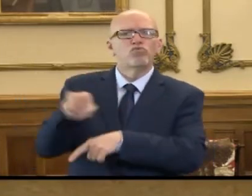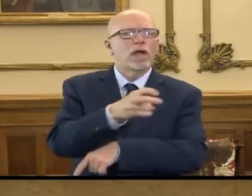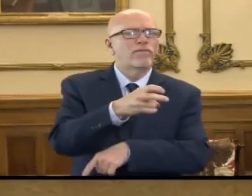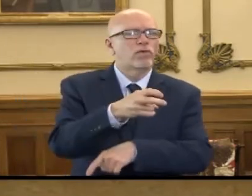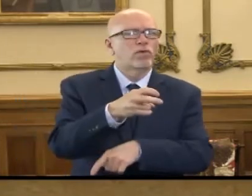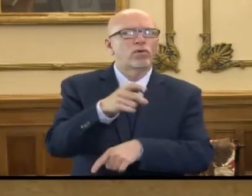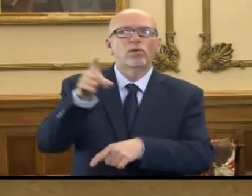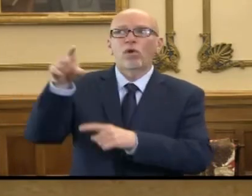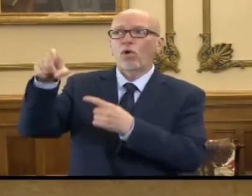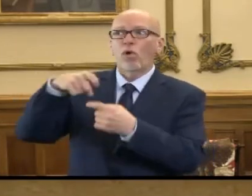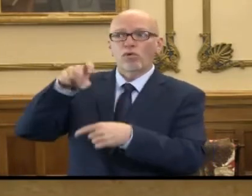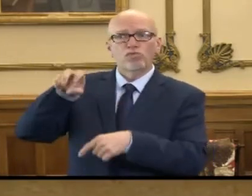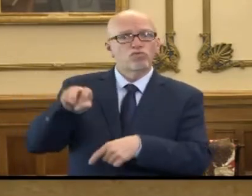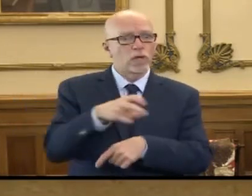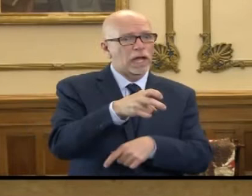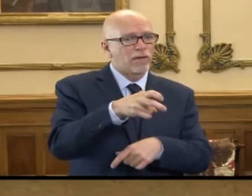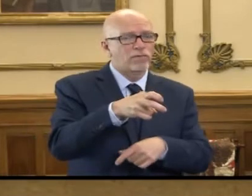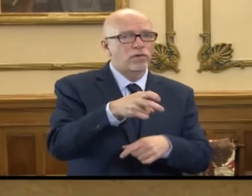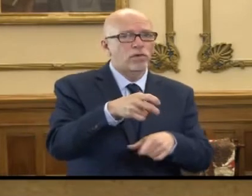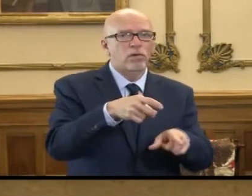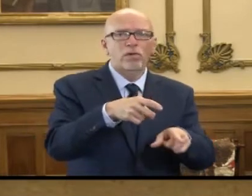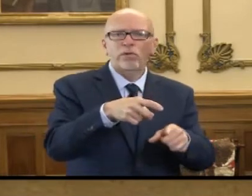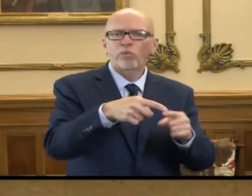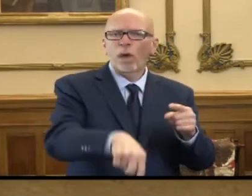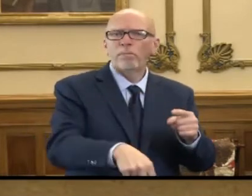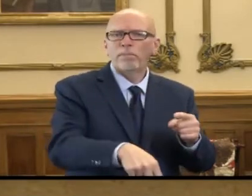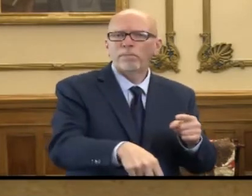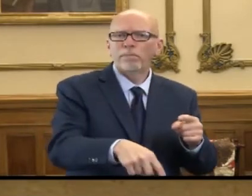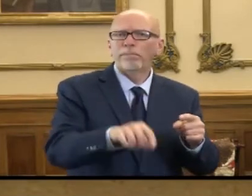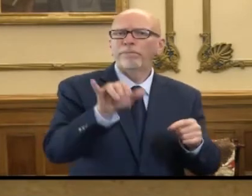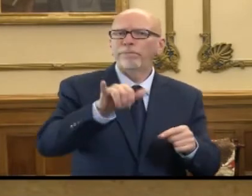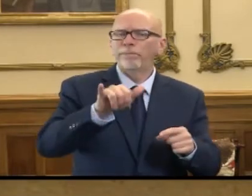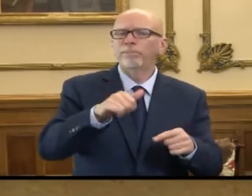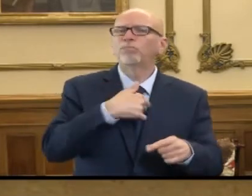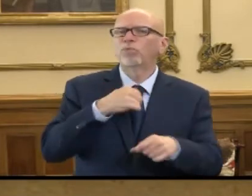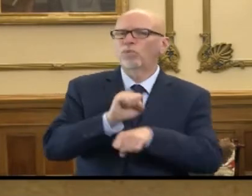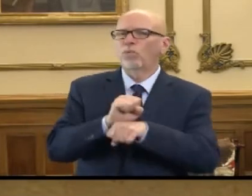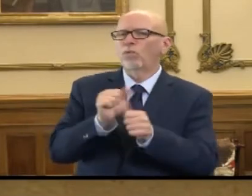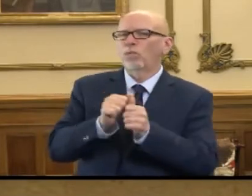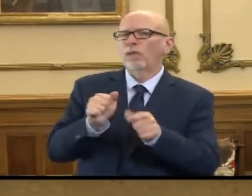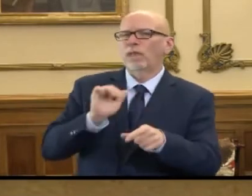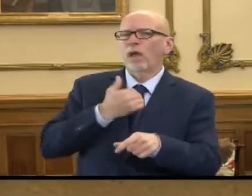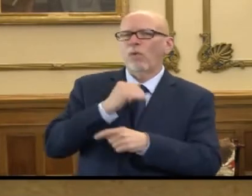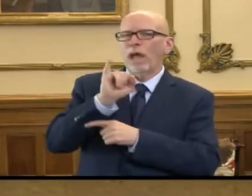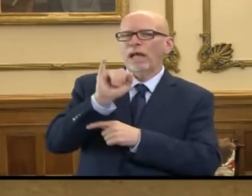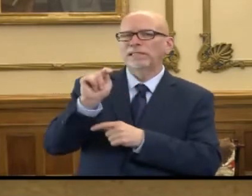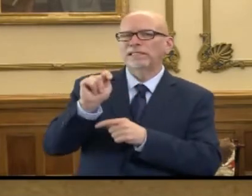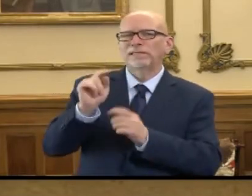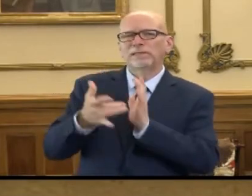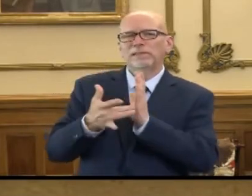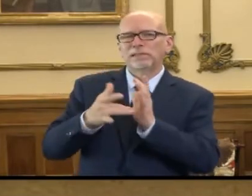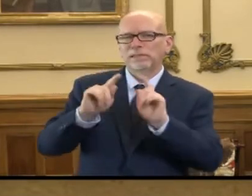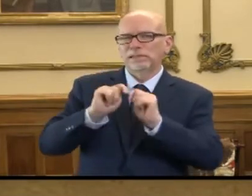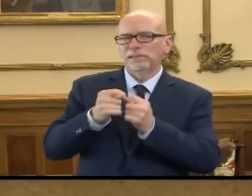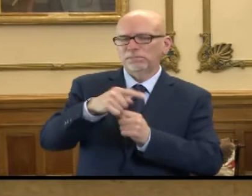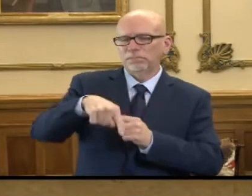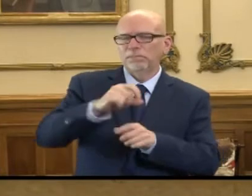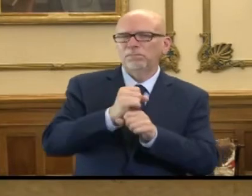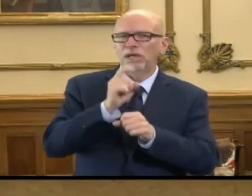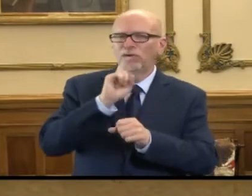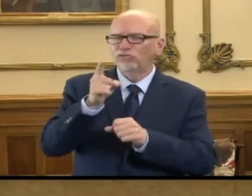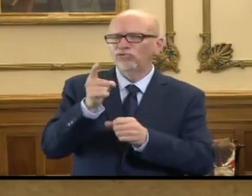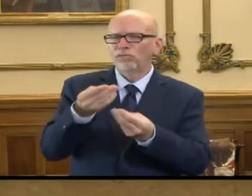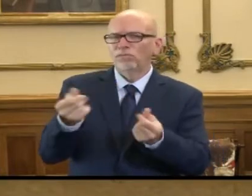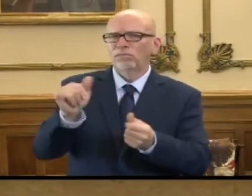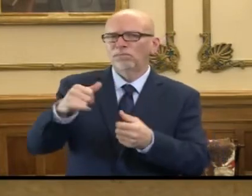they're transferred, they end up getting dropped. We're working with our IT team to make sure that that issue is being